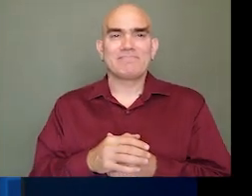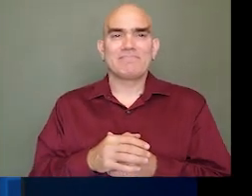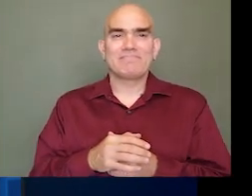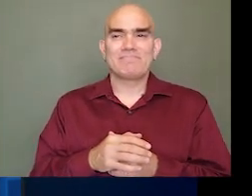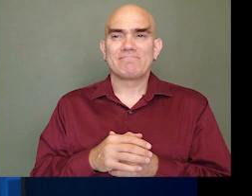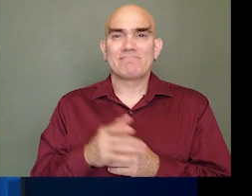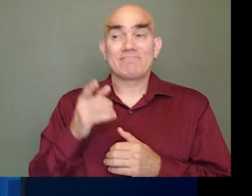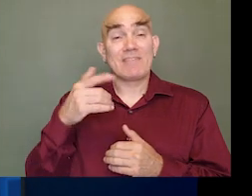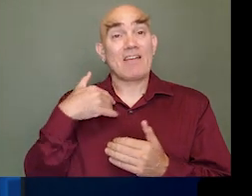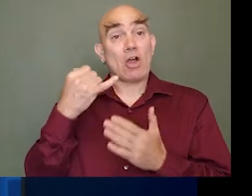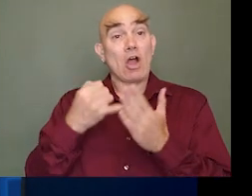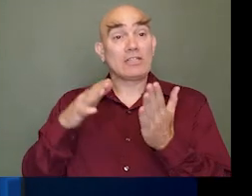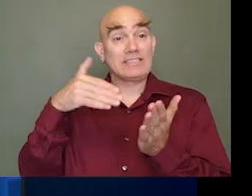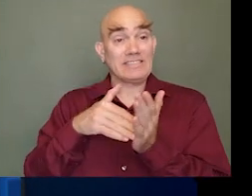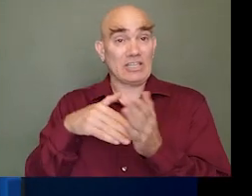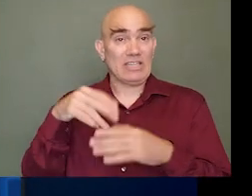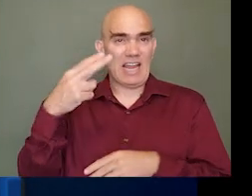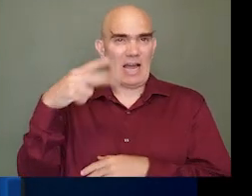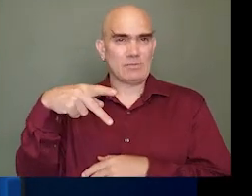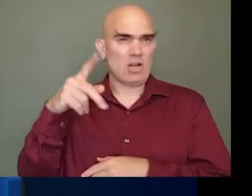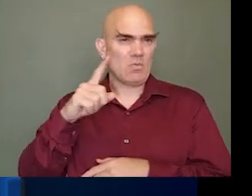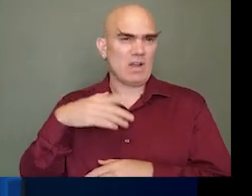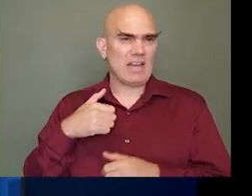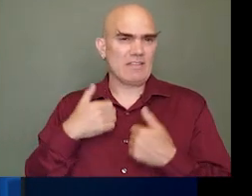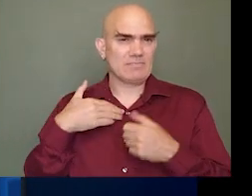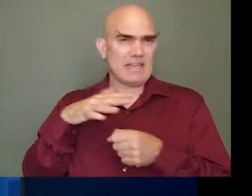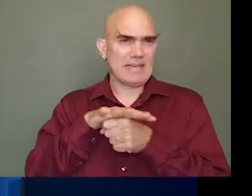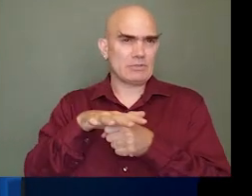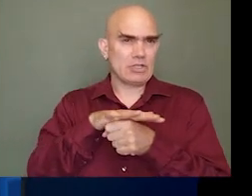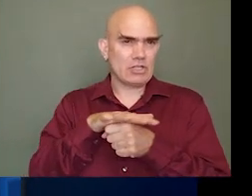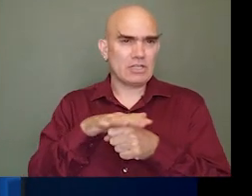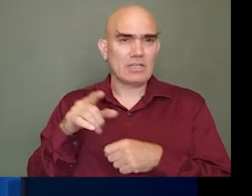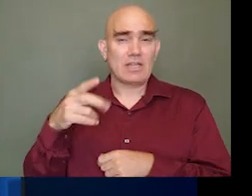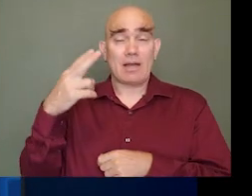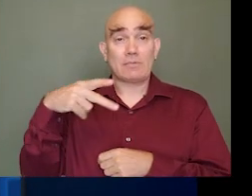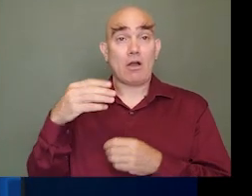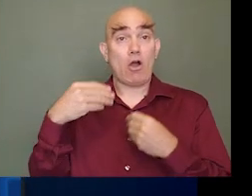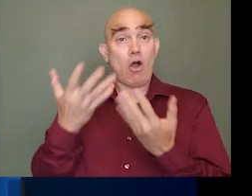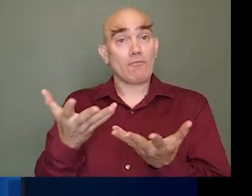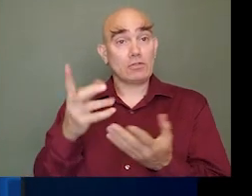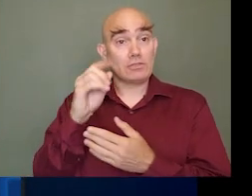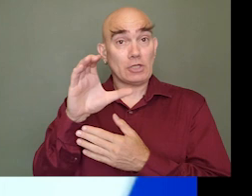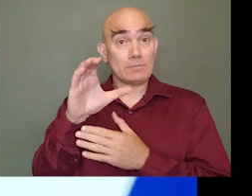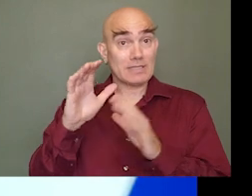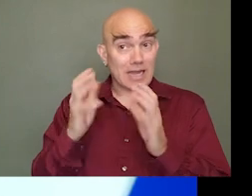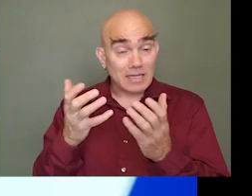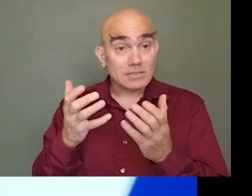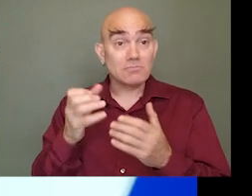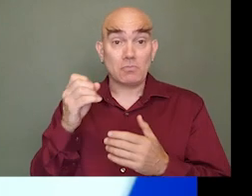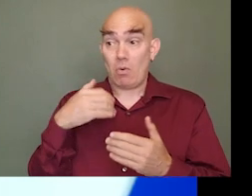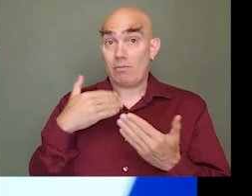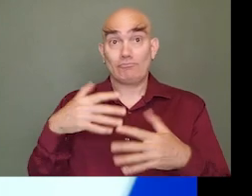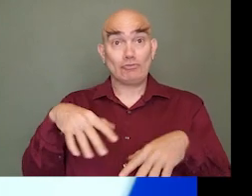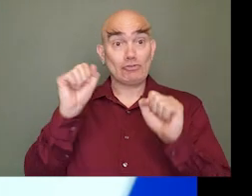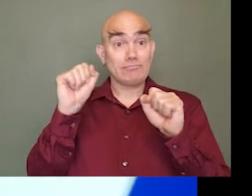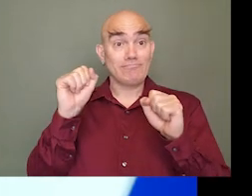center in my neighborhood, the Hyde Park Art Center, which offered a documentary class. And so I took it, and I did a